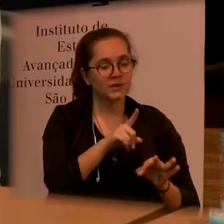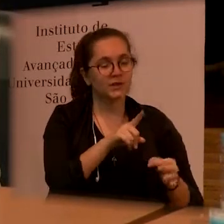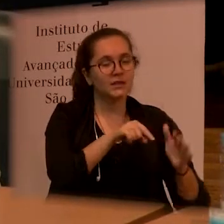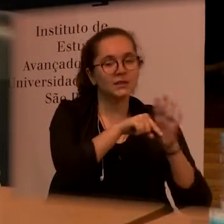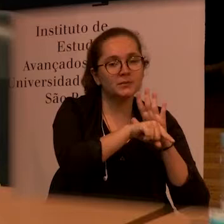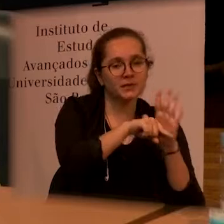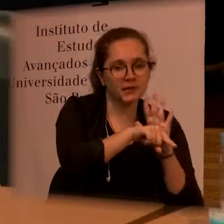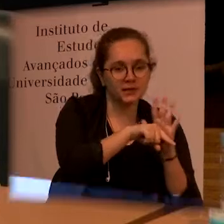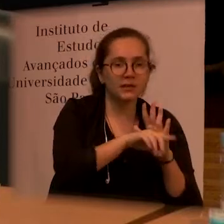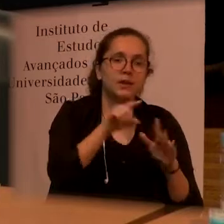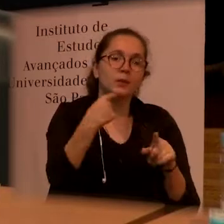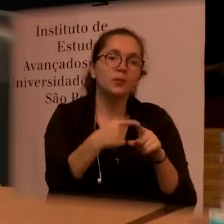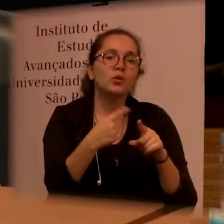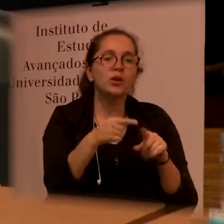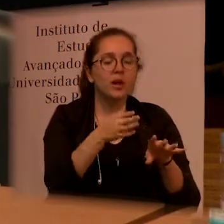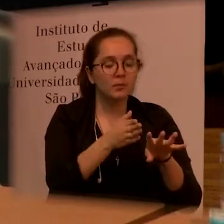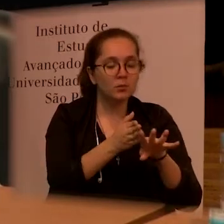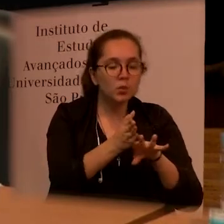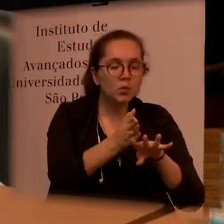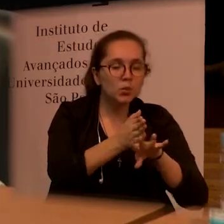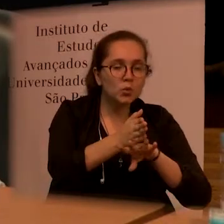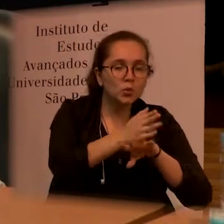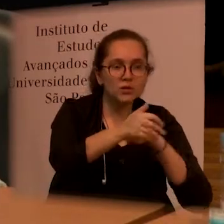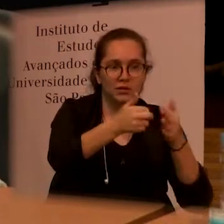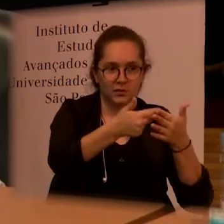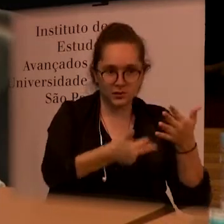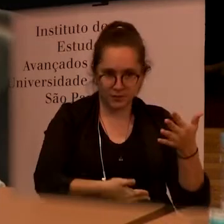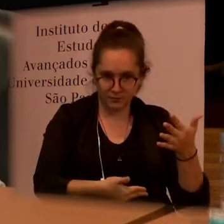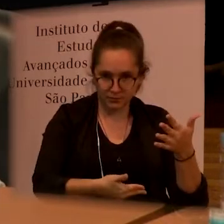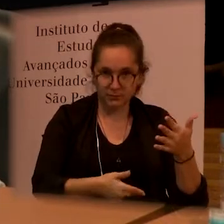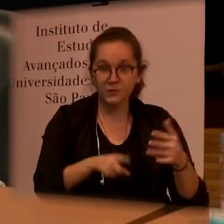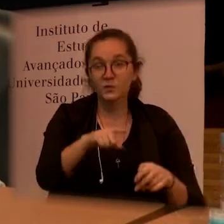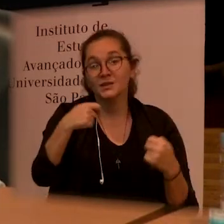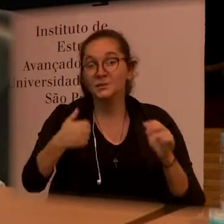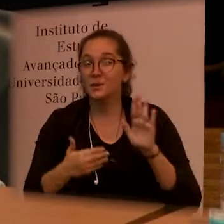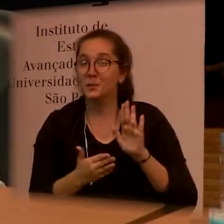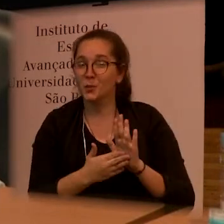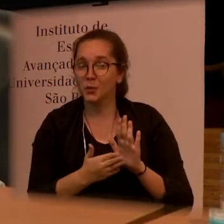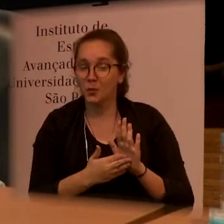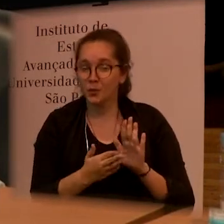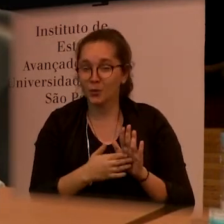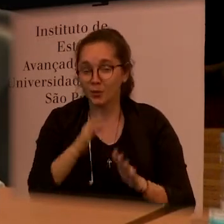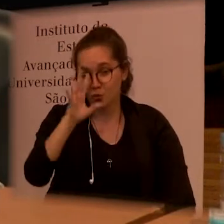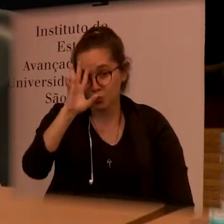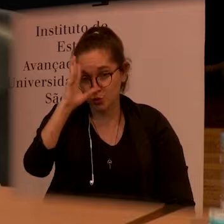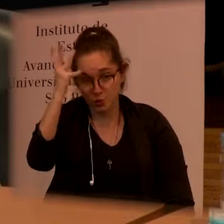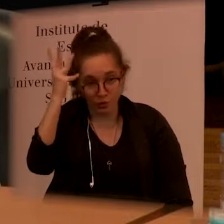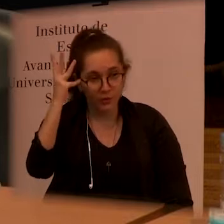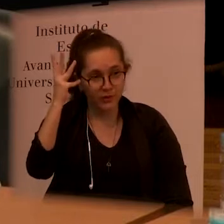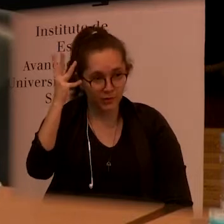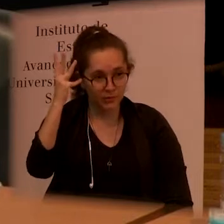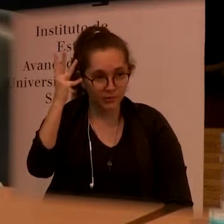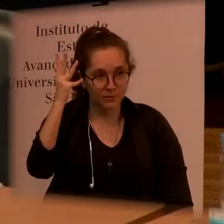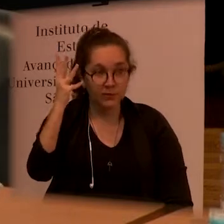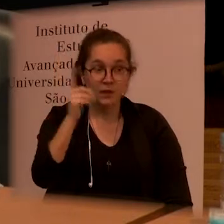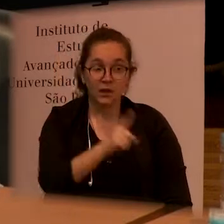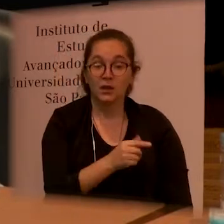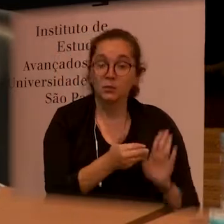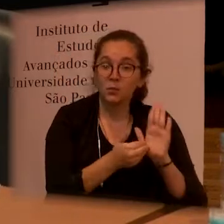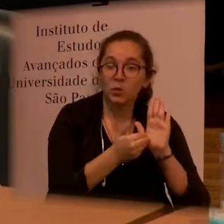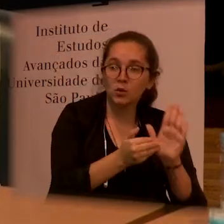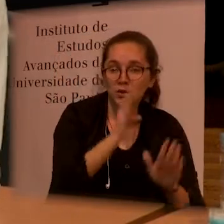multidisciplinary teams you have to propose solutions identify solutions